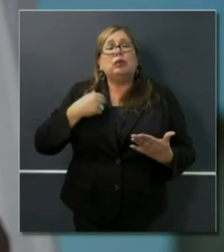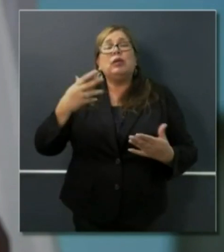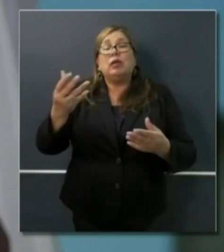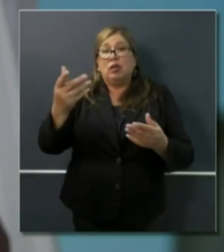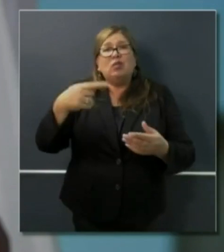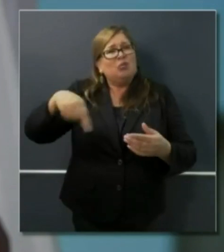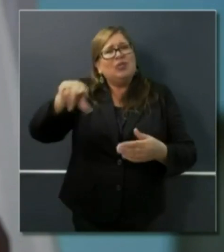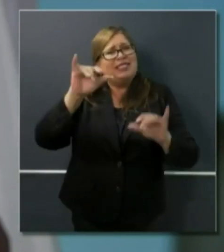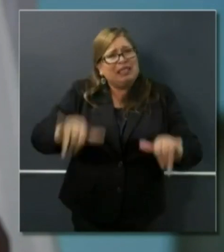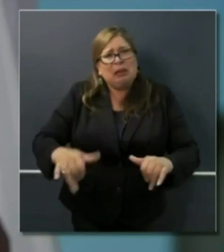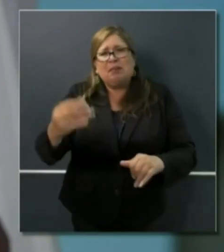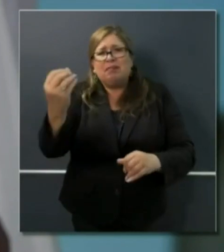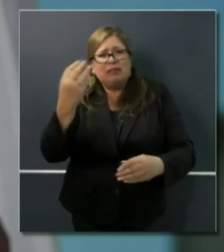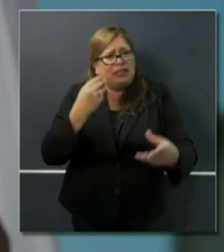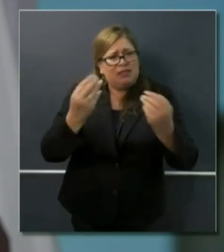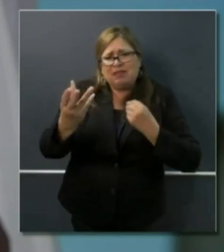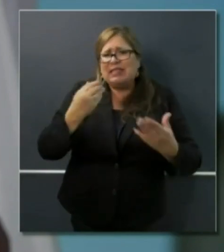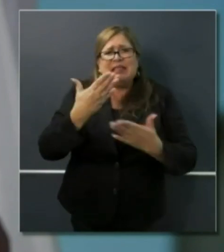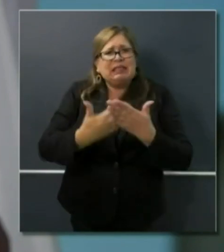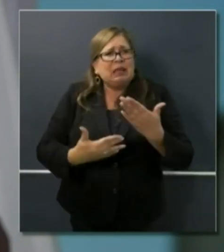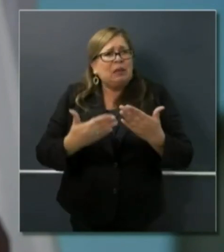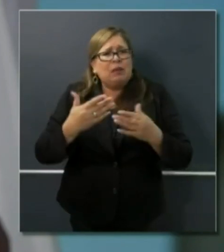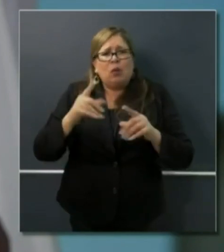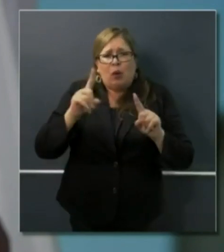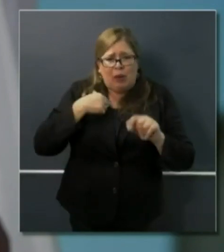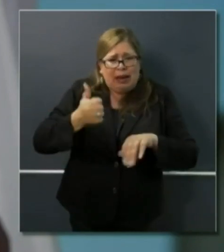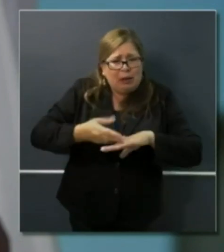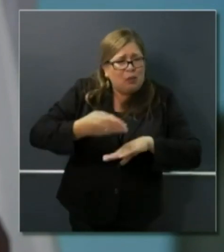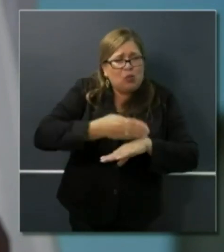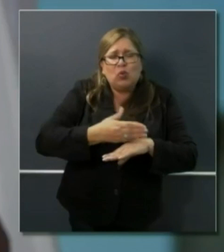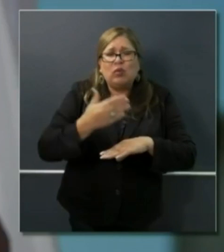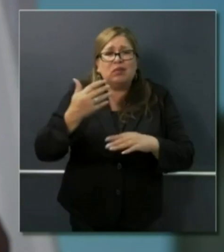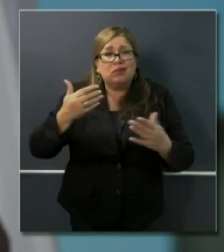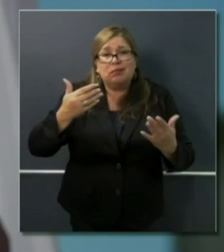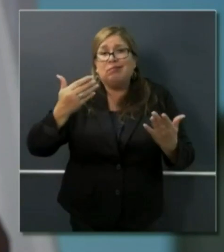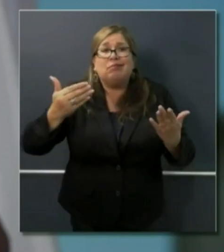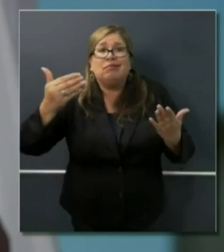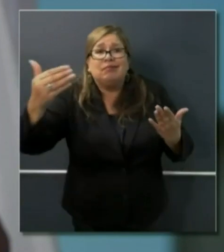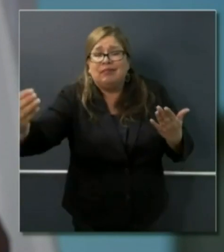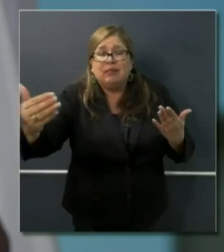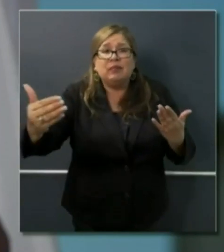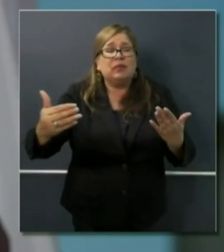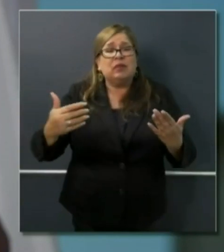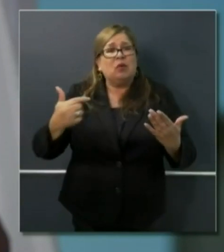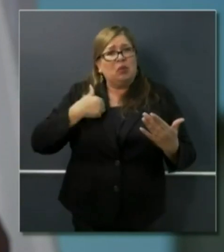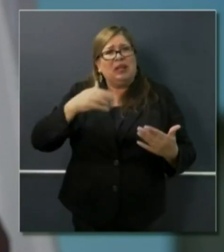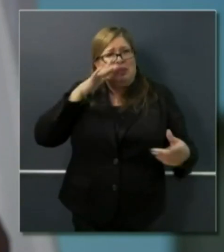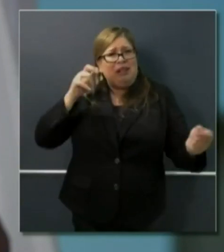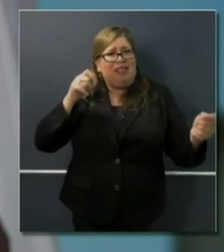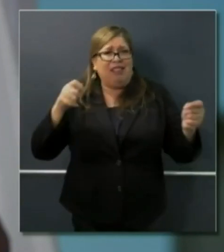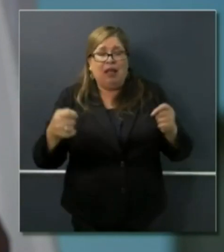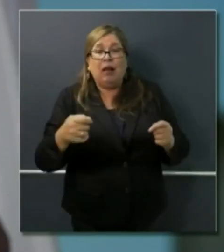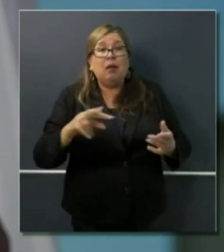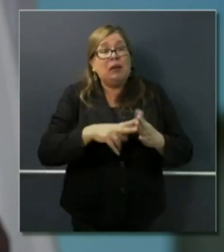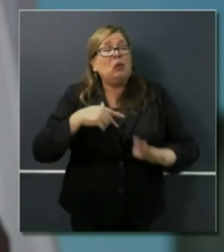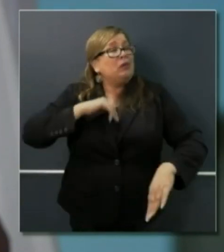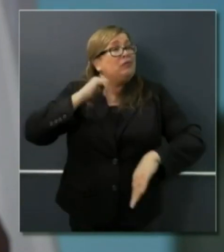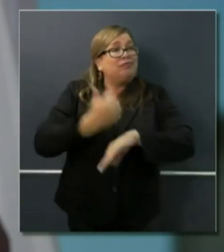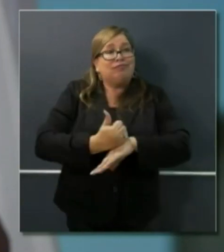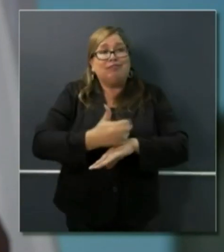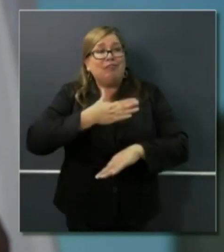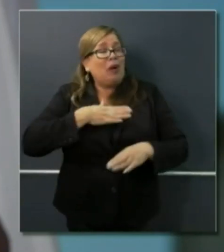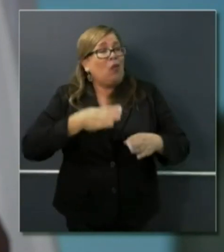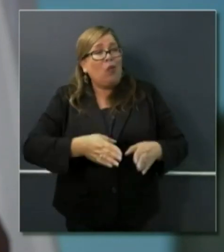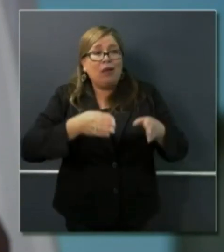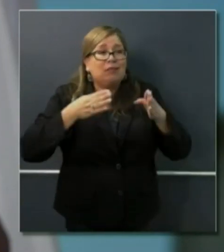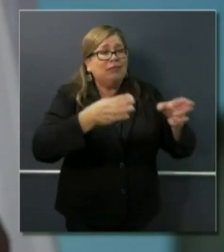receiving over the course of the next number of weeks, the next many months. We are not ideological in this endeavor. We, as I said